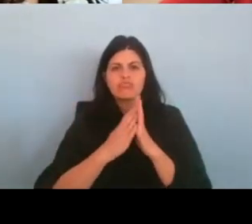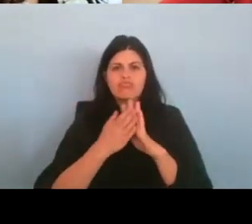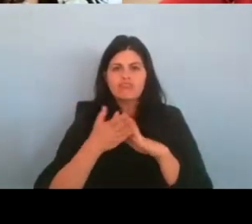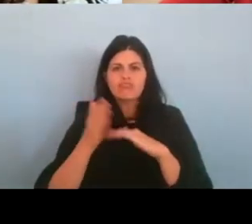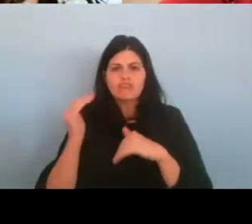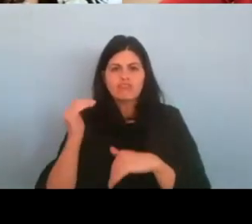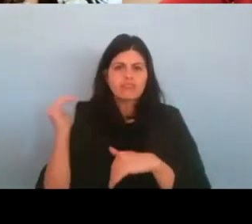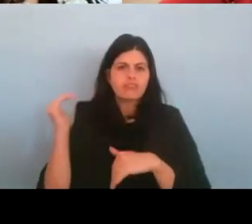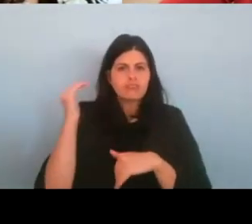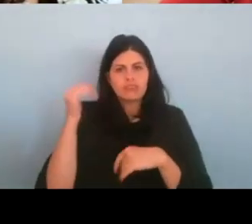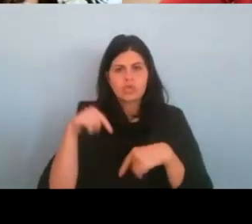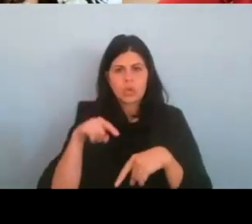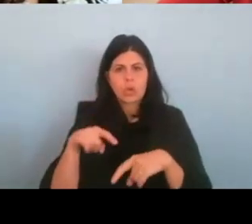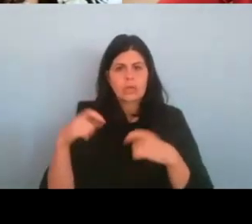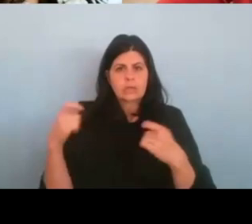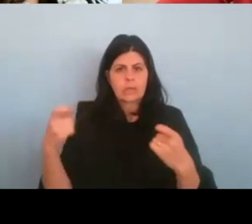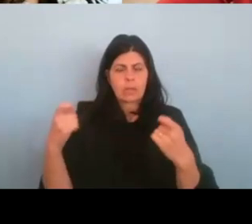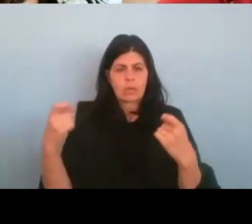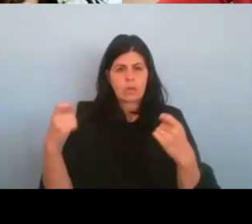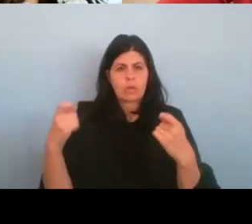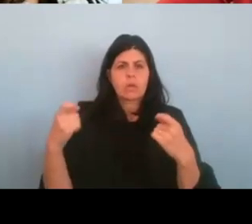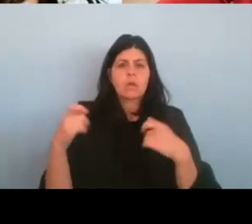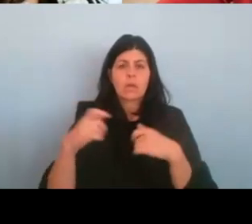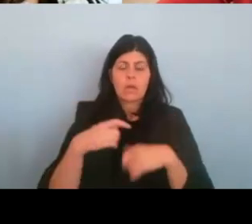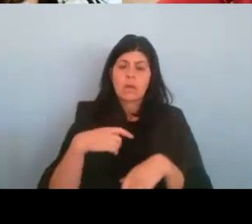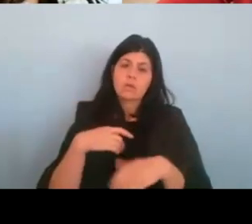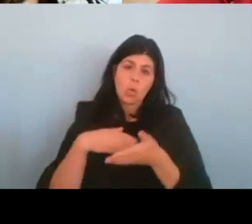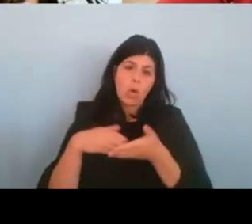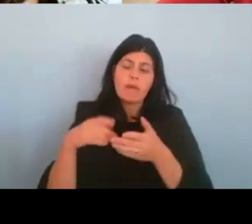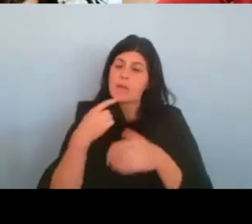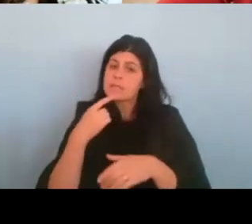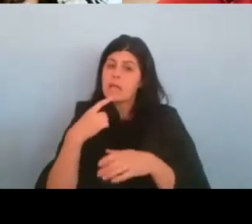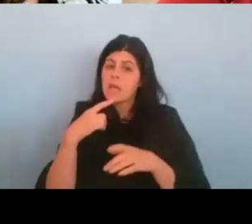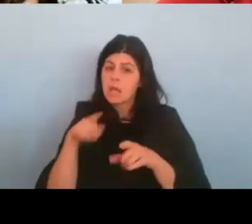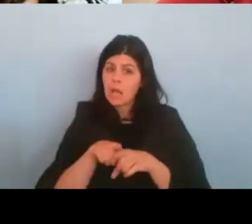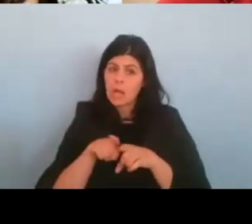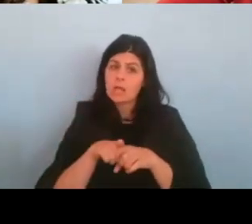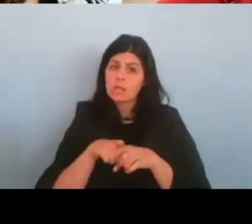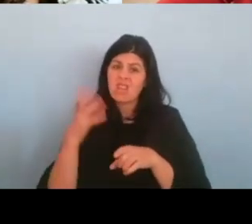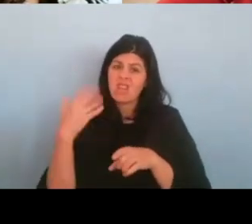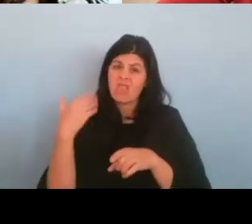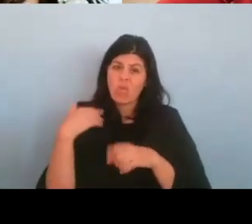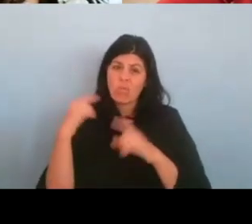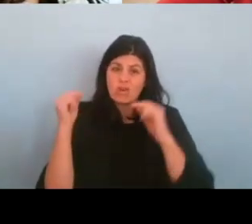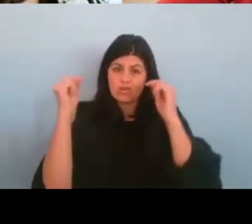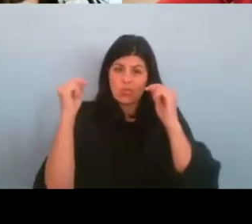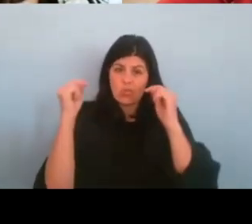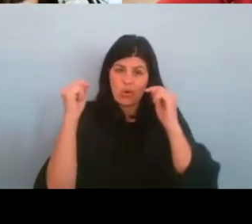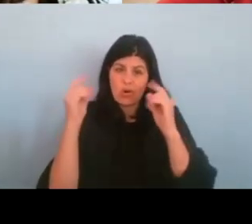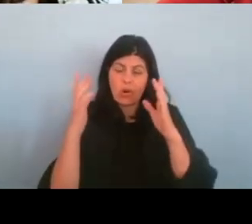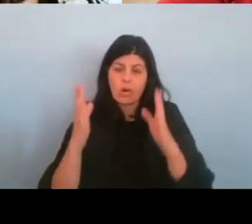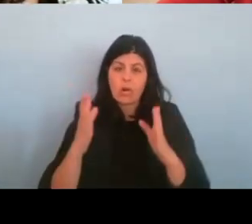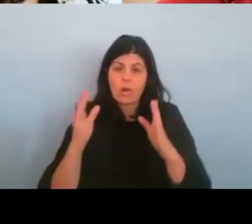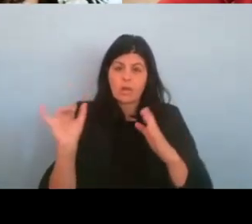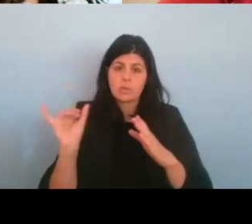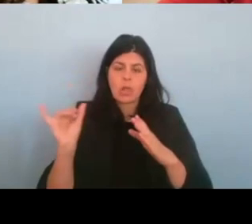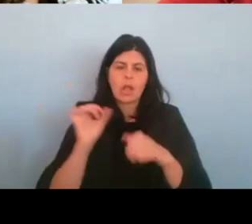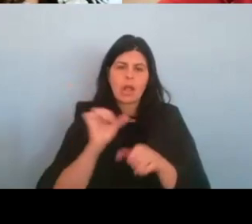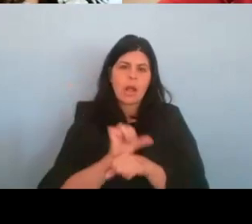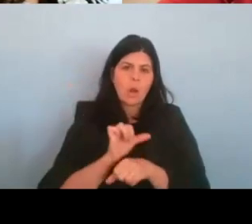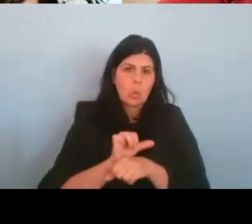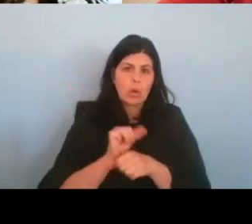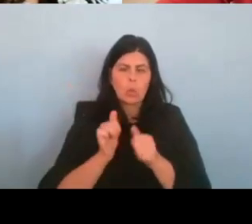um, and I say this as a former tutor as well. So I tutored for about that long and I got to work with so many, um,